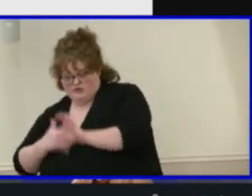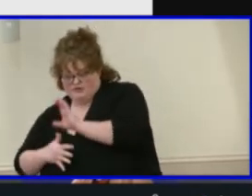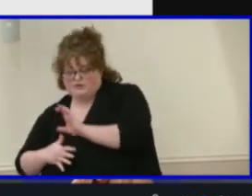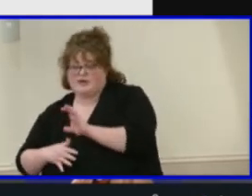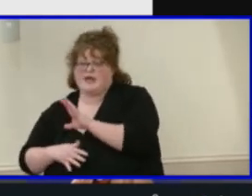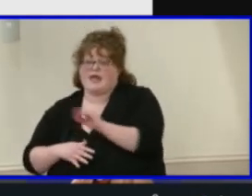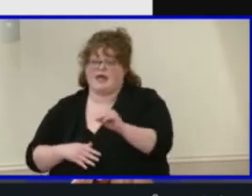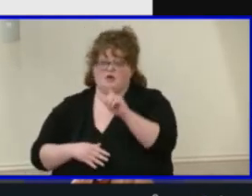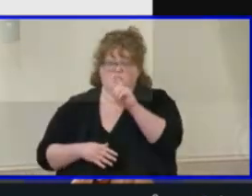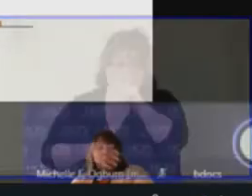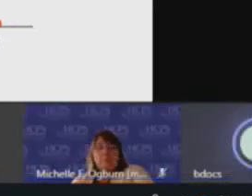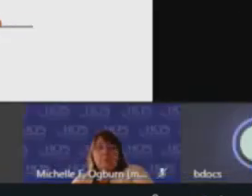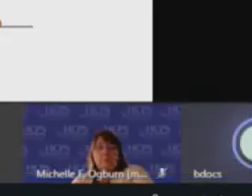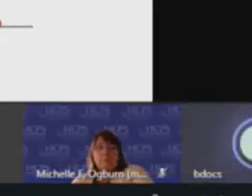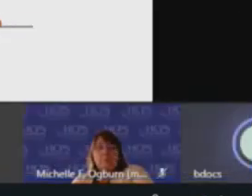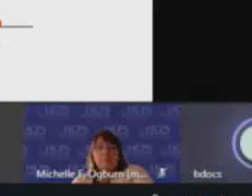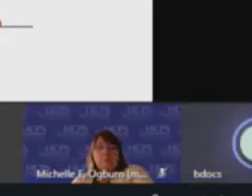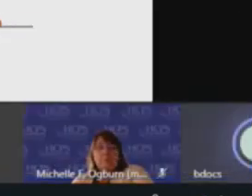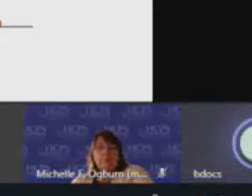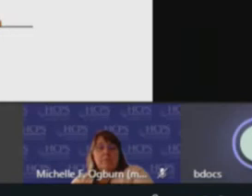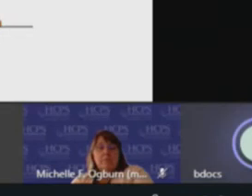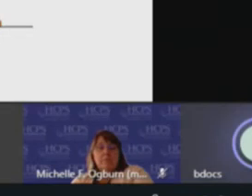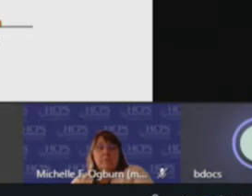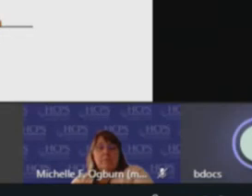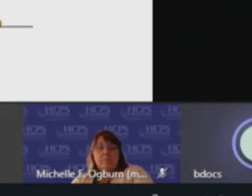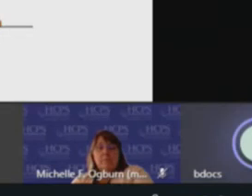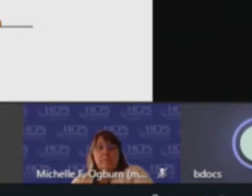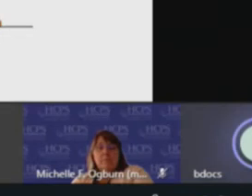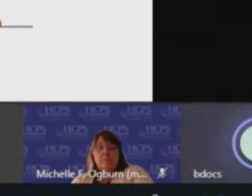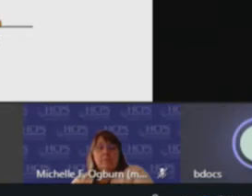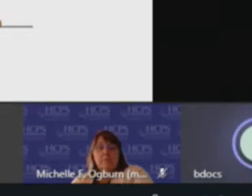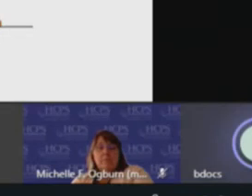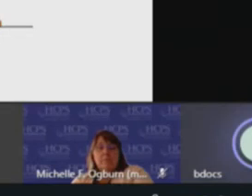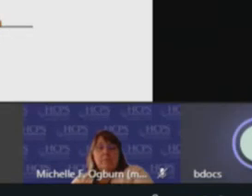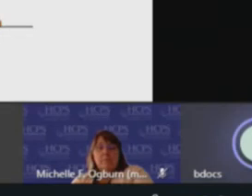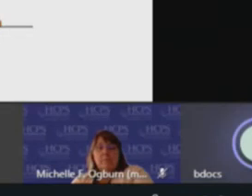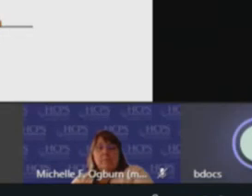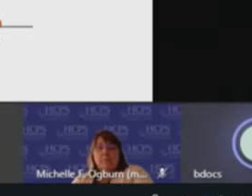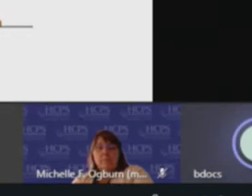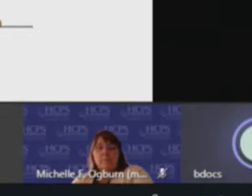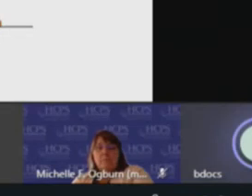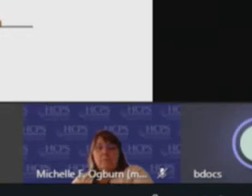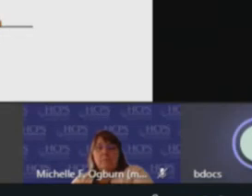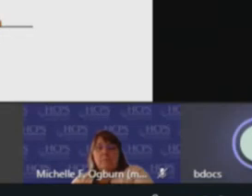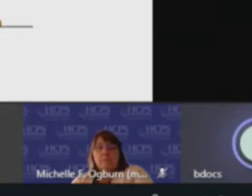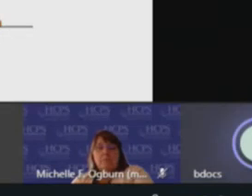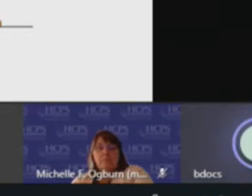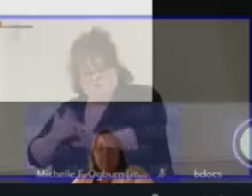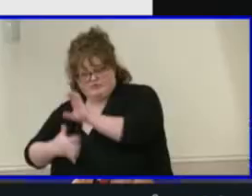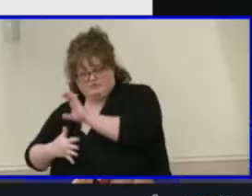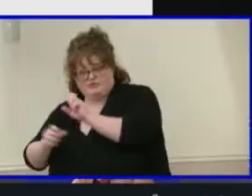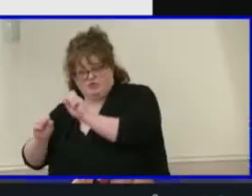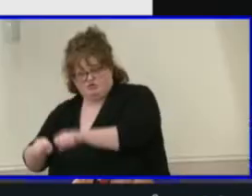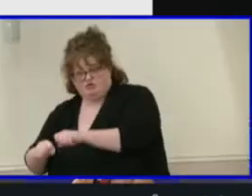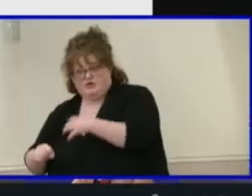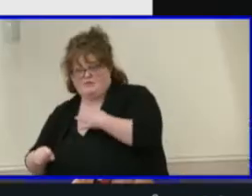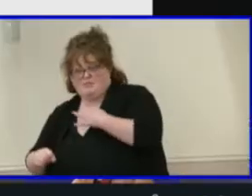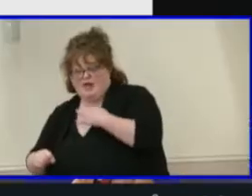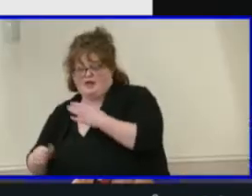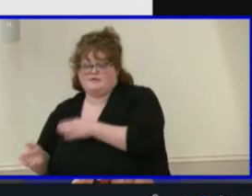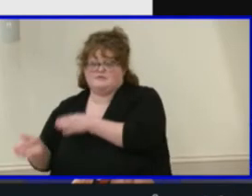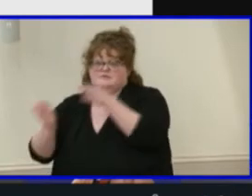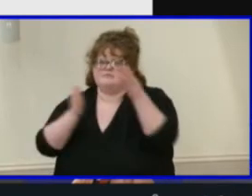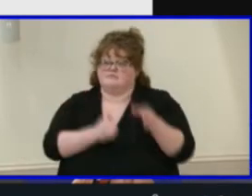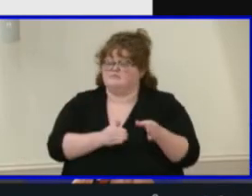them side by side. Blue bars represent eligible students. Red bars represent applied student numbers by demographics.